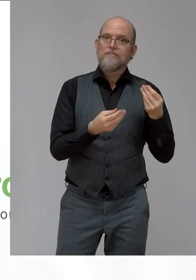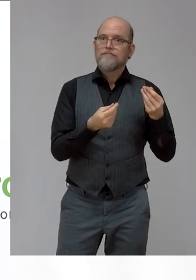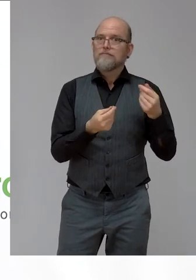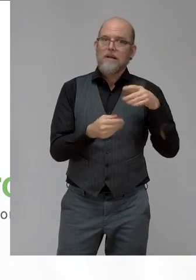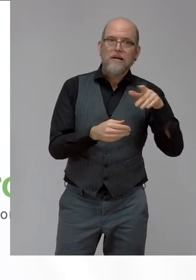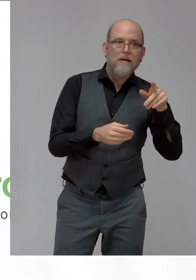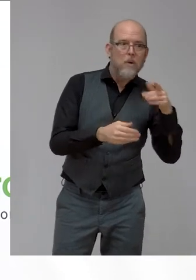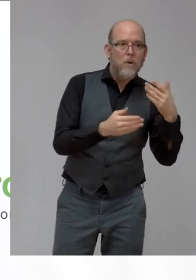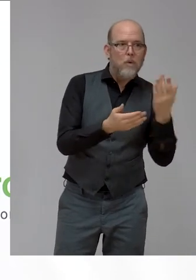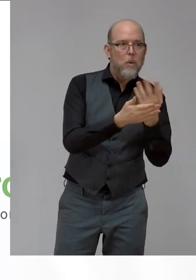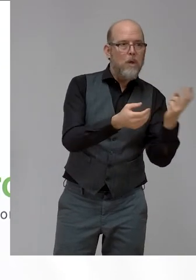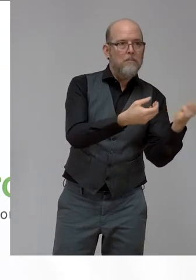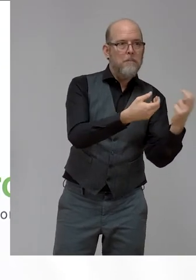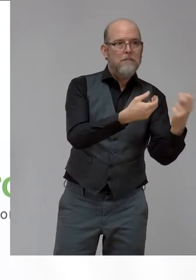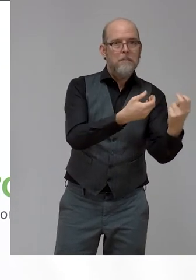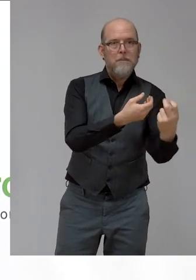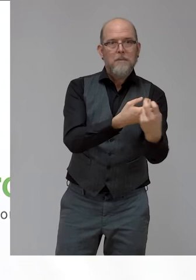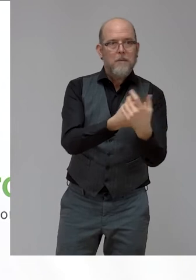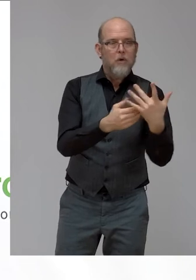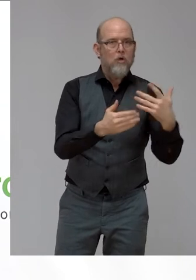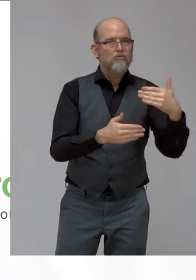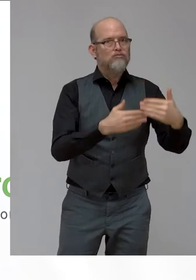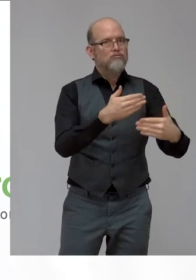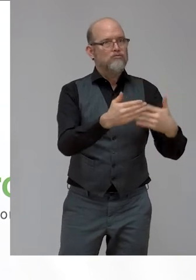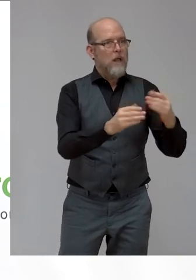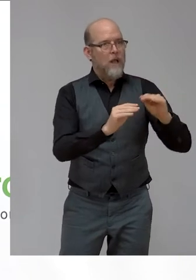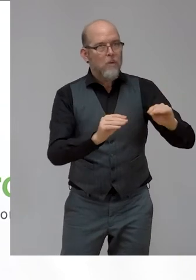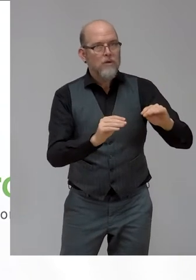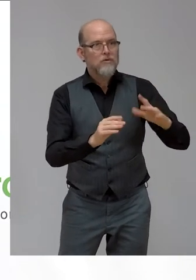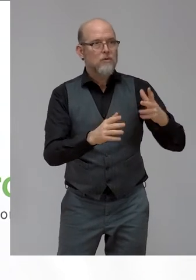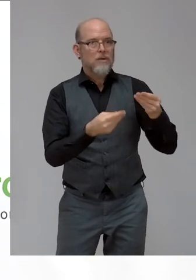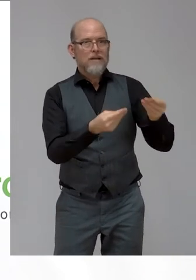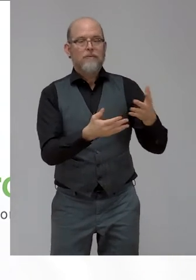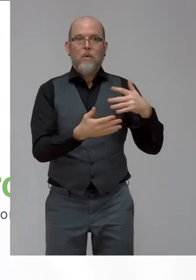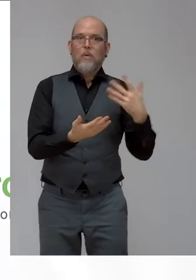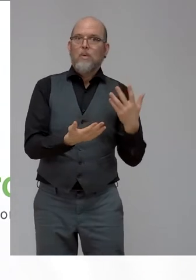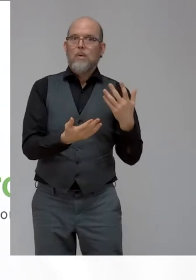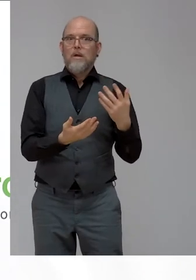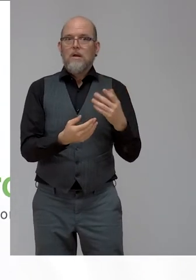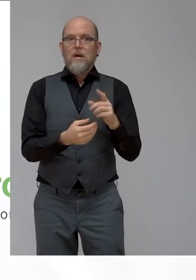the education. Because if you catch them at the age of 16, 17, and it's too late,